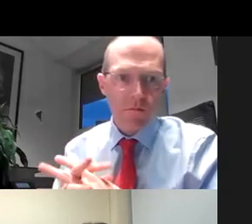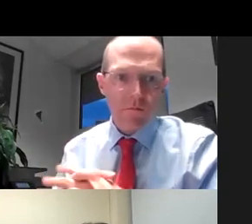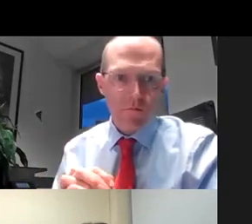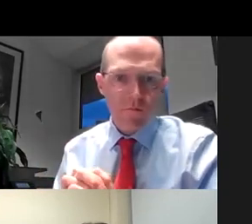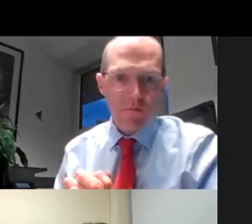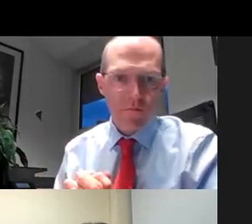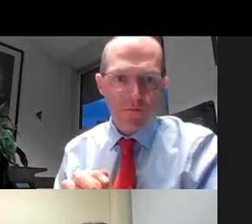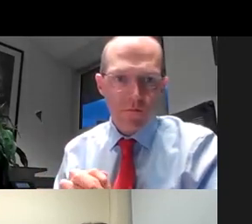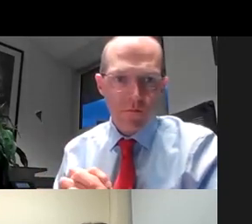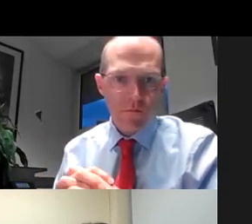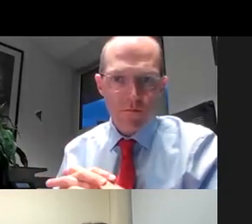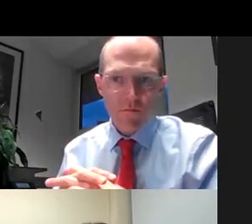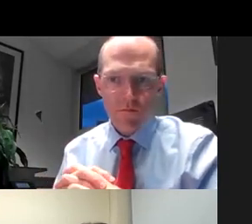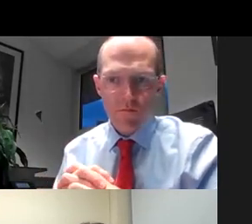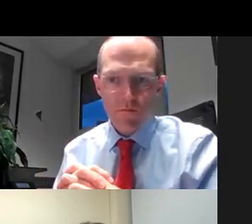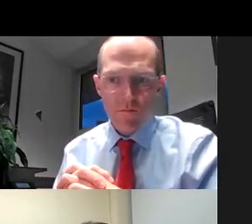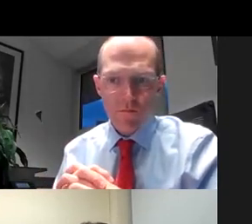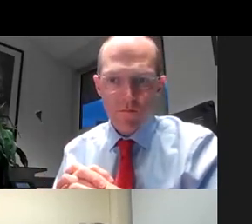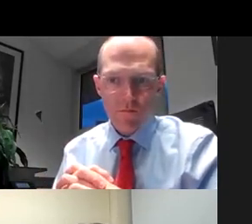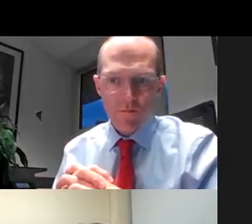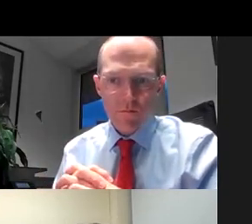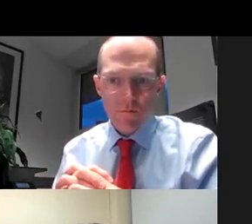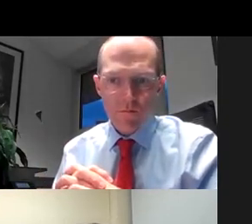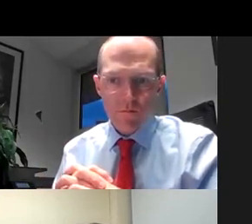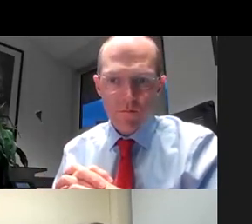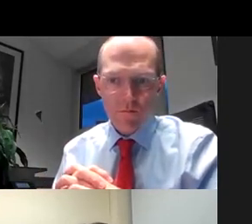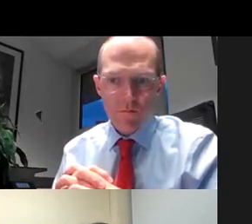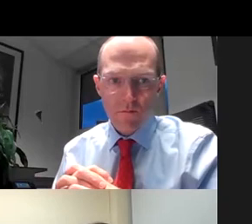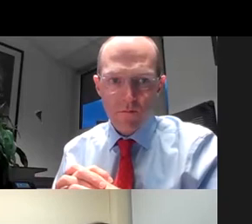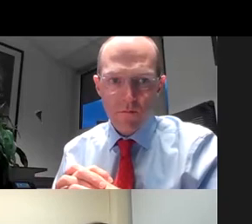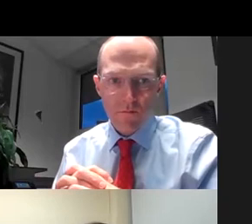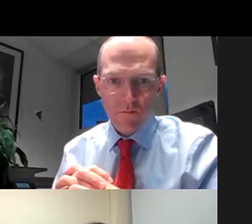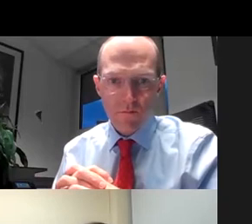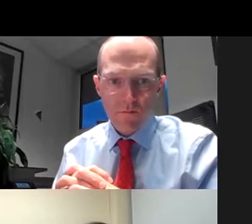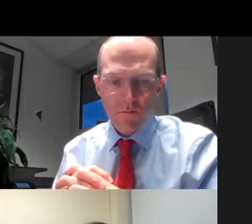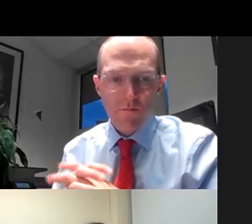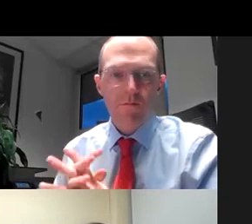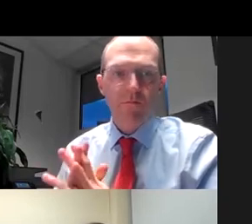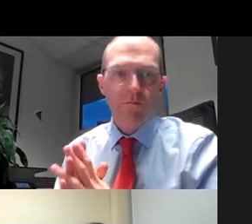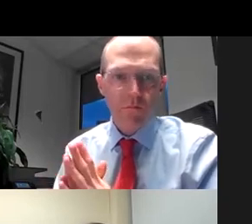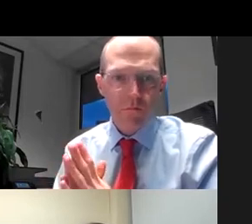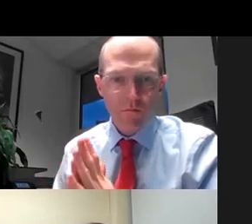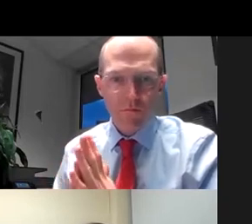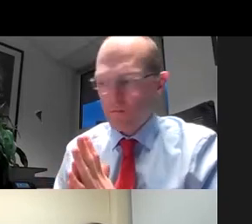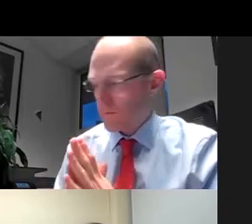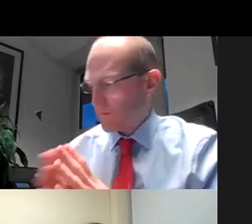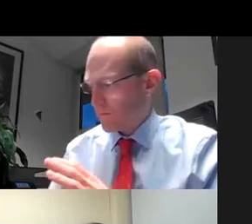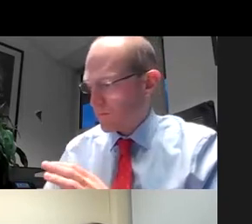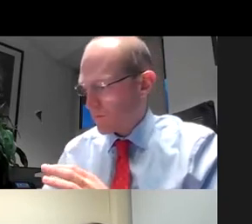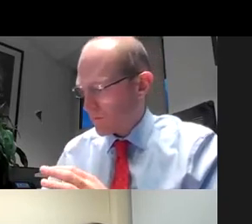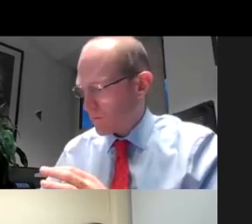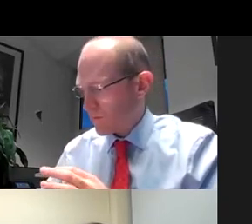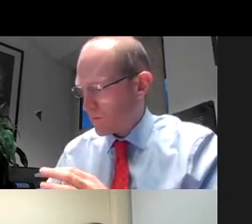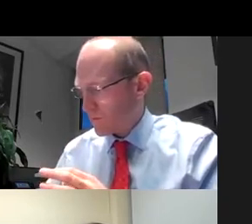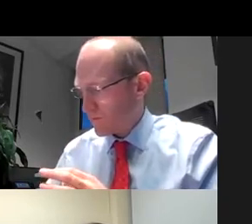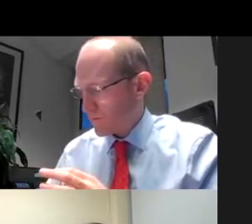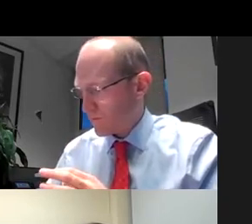because uh you know we're not in a position to do that this christmas and to keep everybody safe and and that